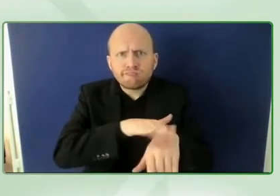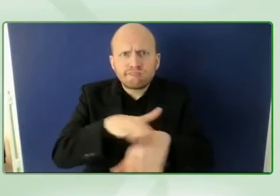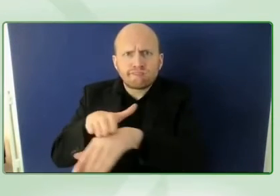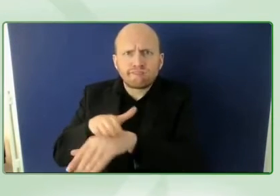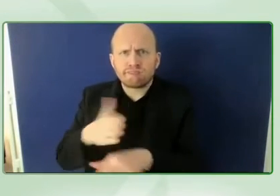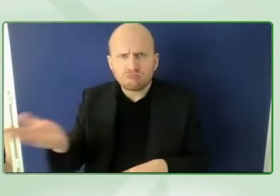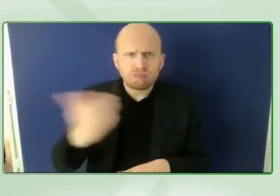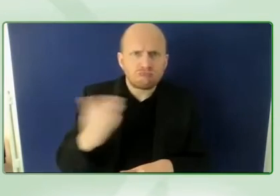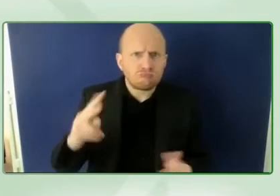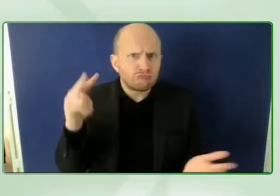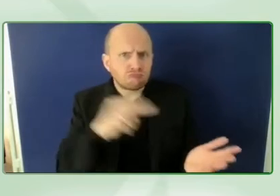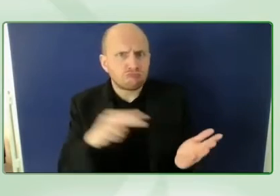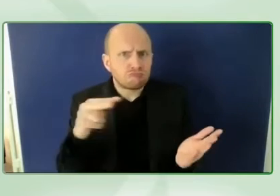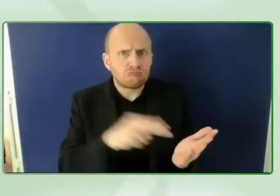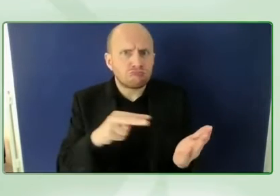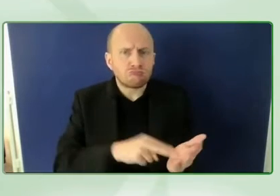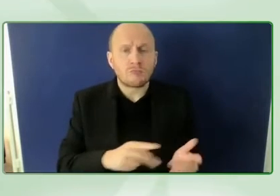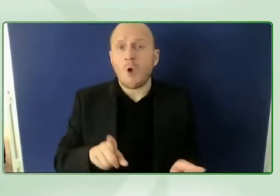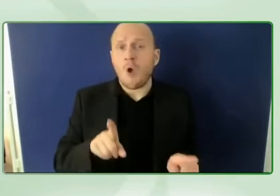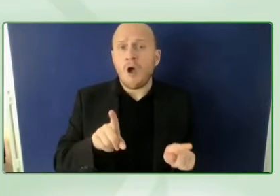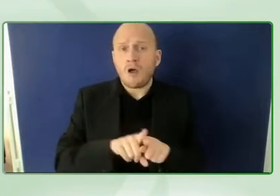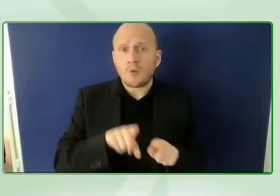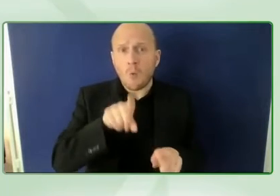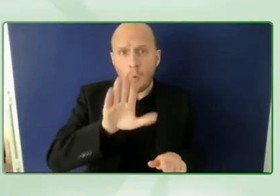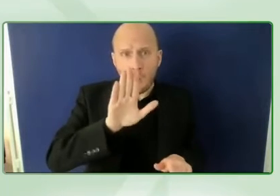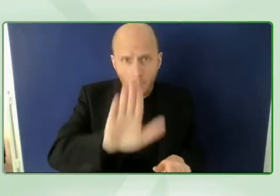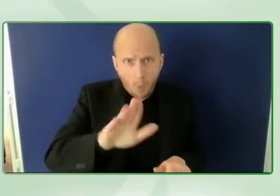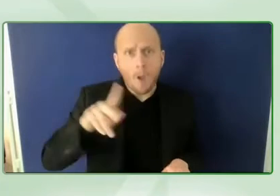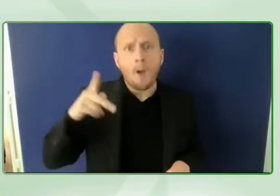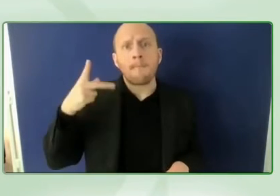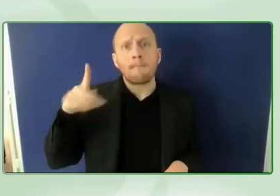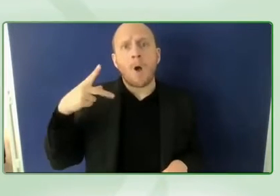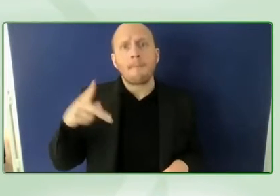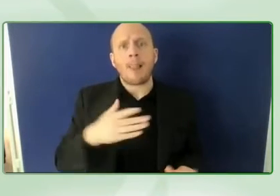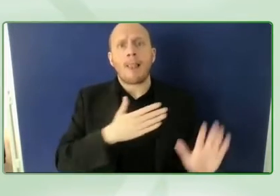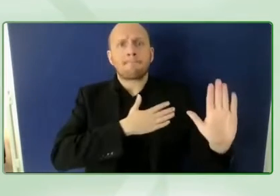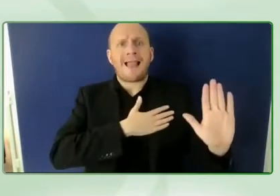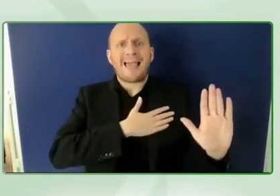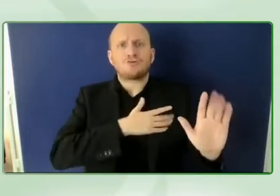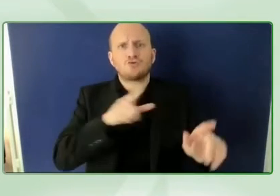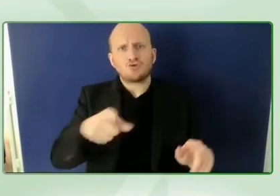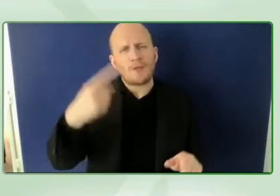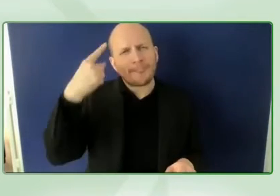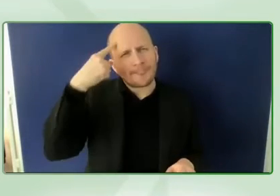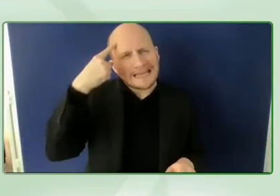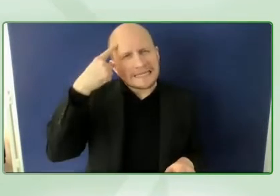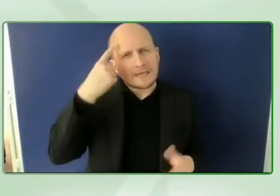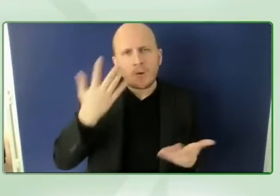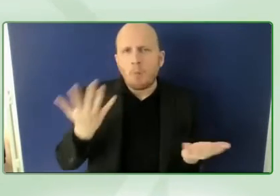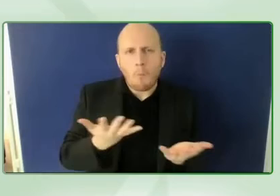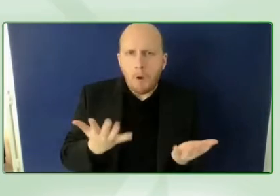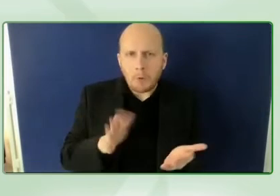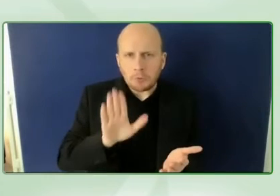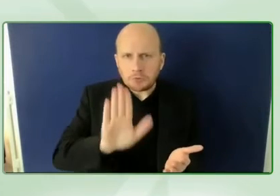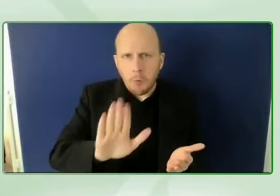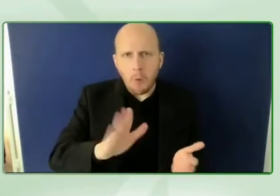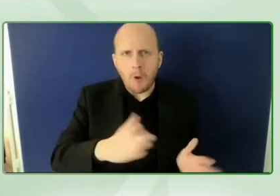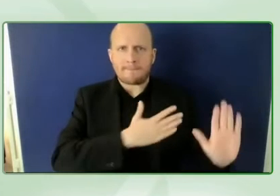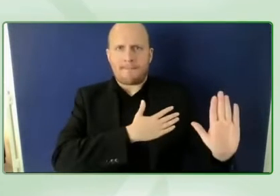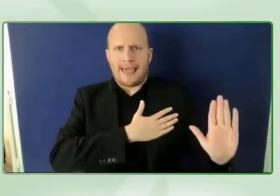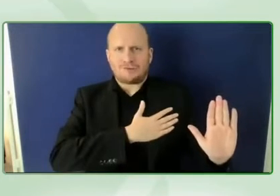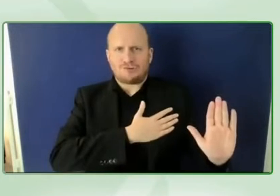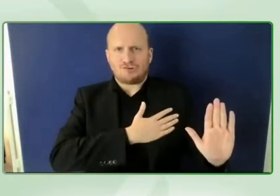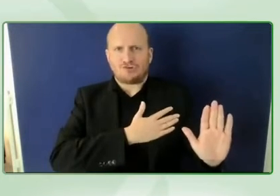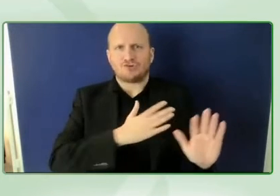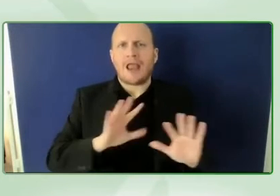change needs to start in the local community and that means anyone can make a contribution to this campaign whether